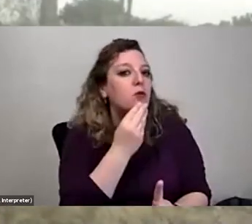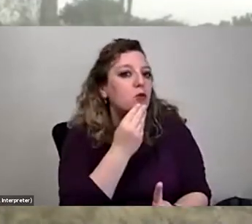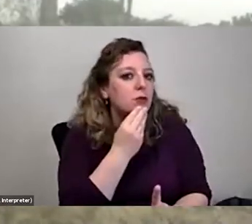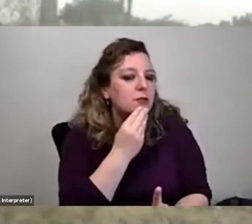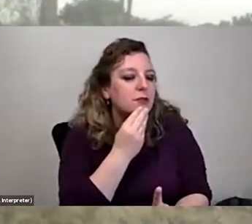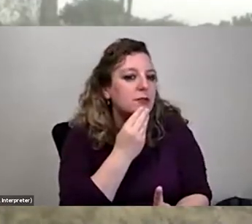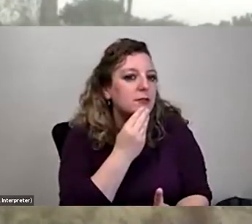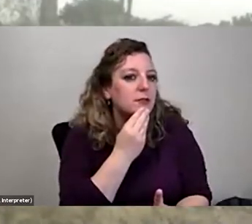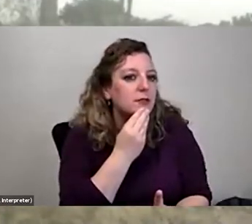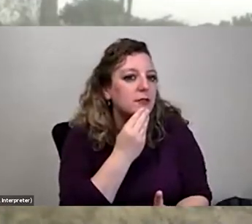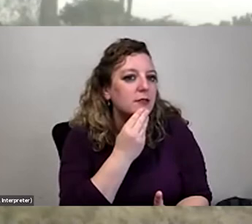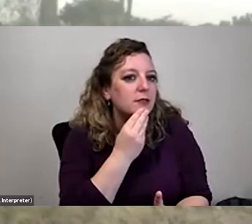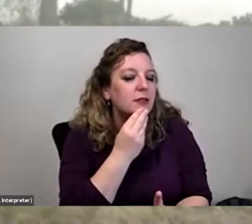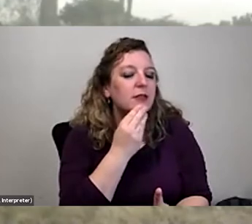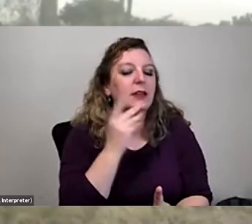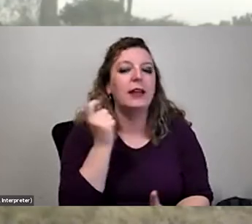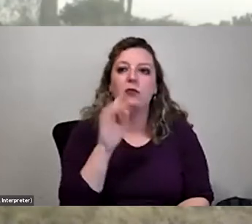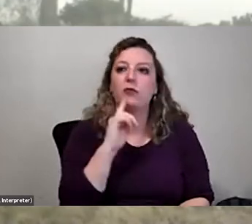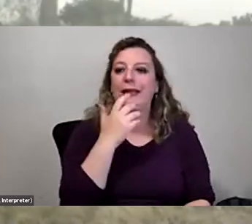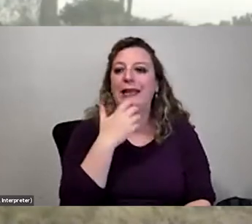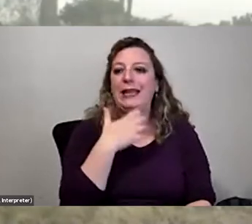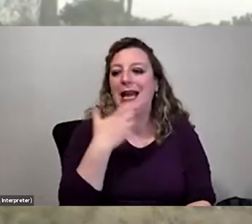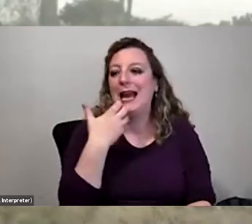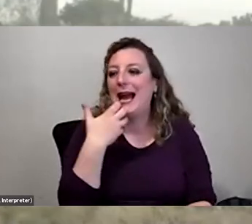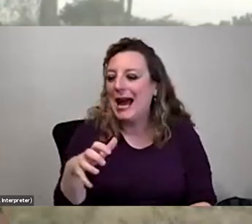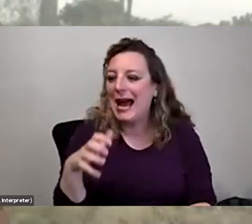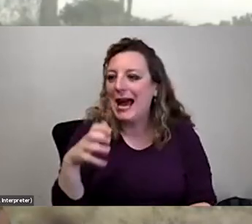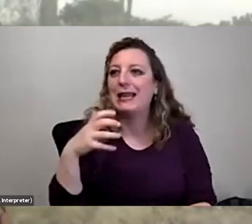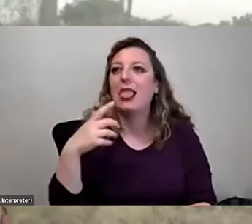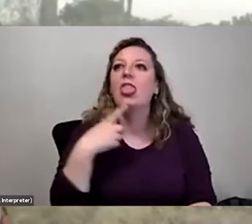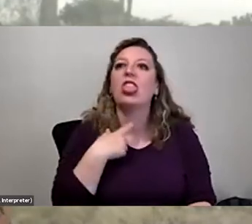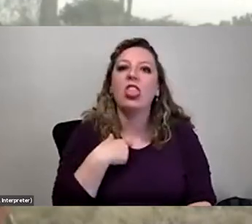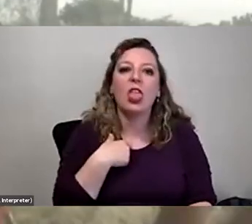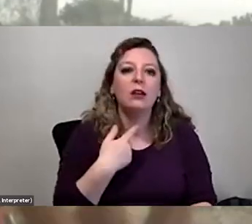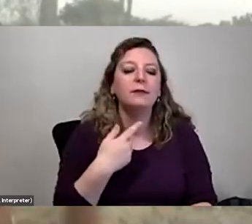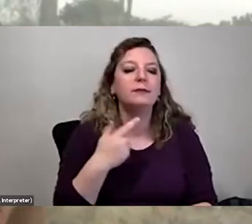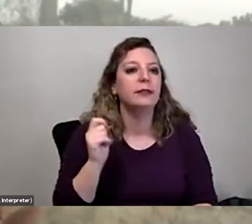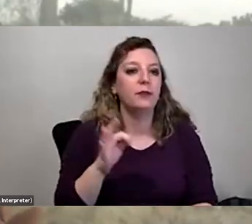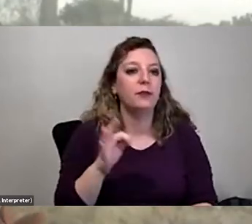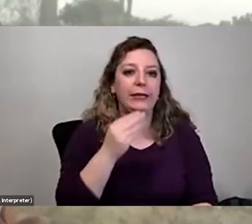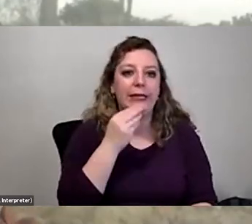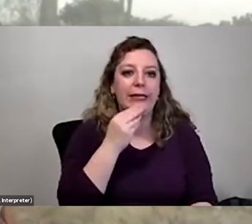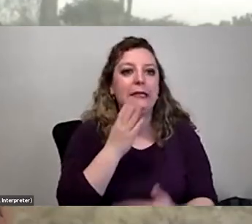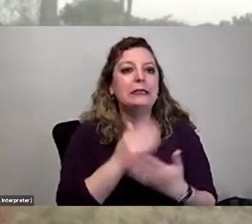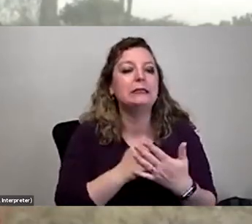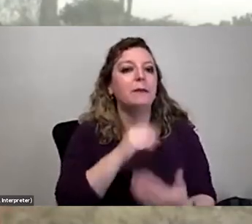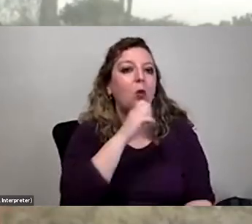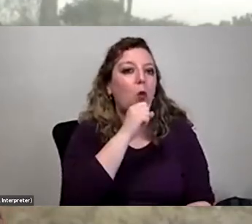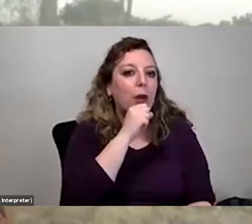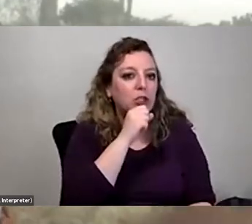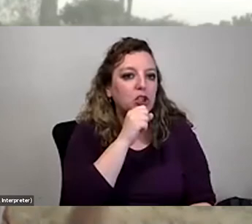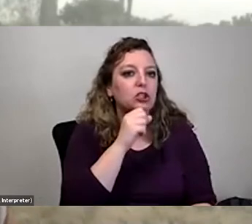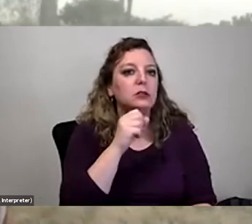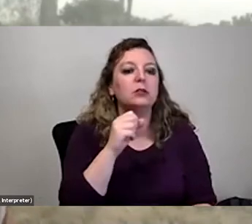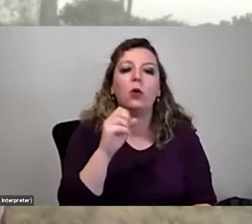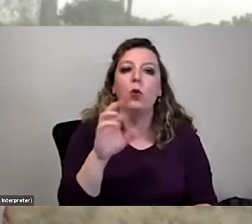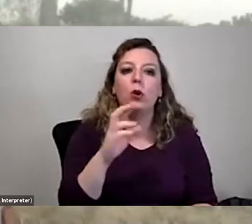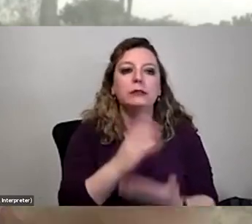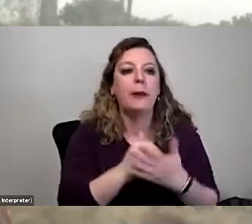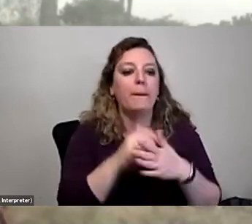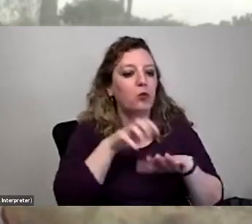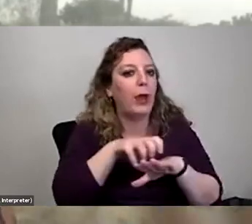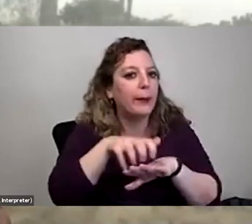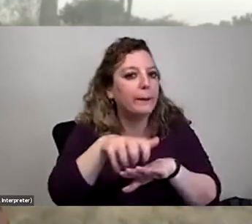kind of like, you know, if we're really hot, we've been outside, we're thirsty. If we eat some orange slices or eat some grapes,